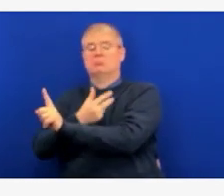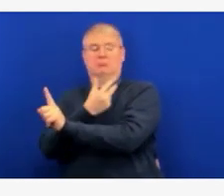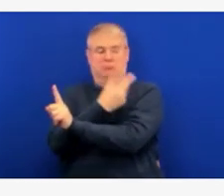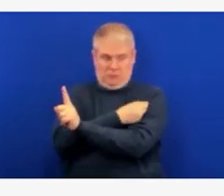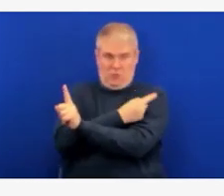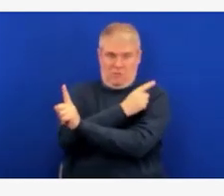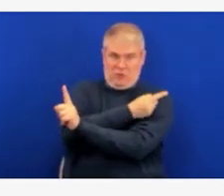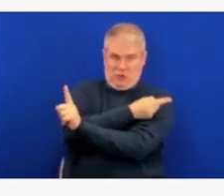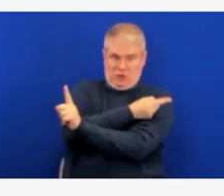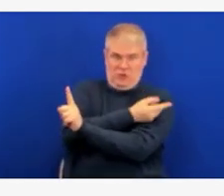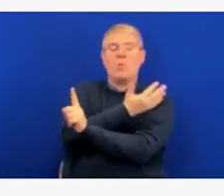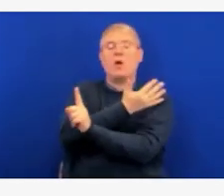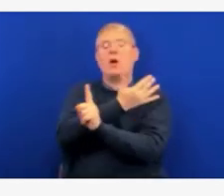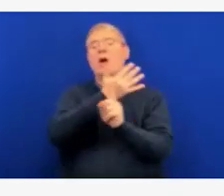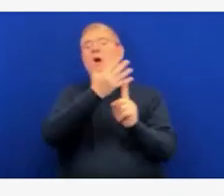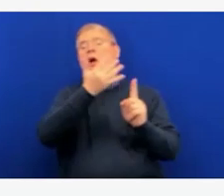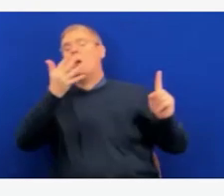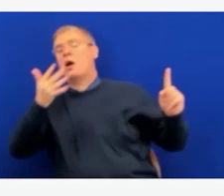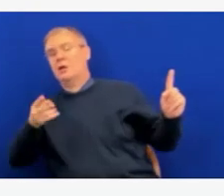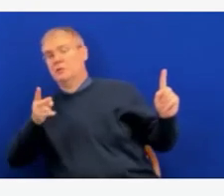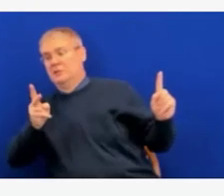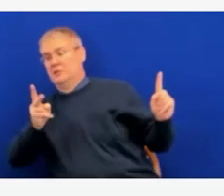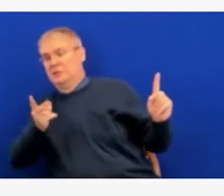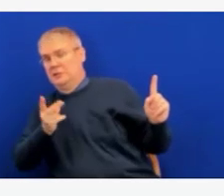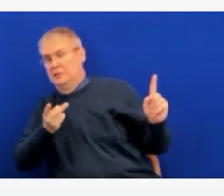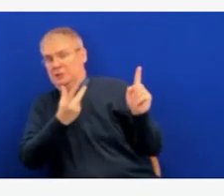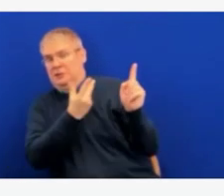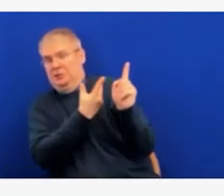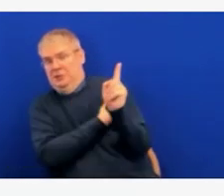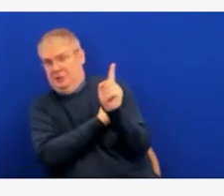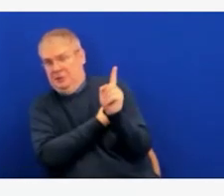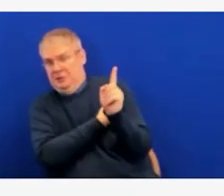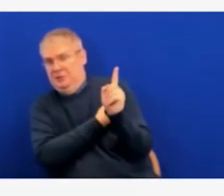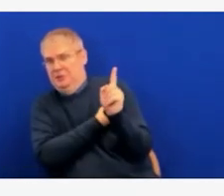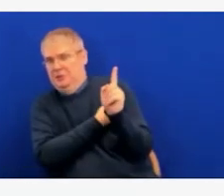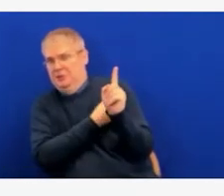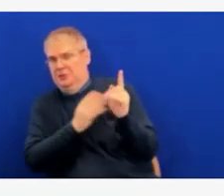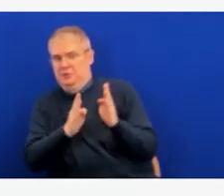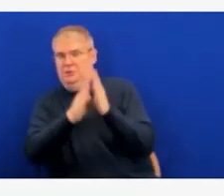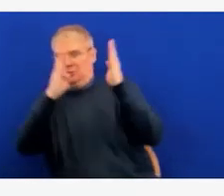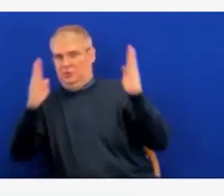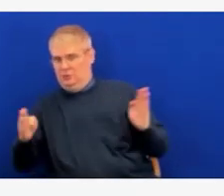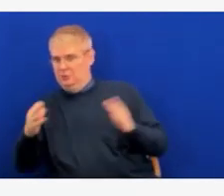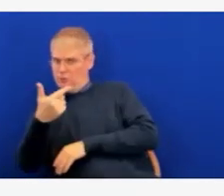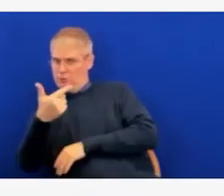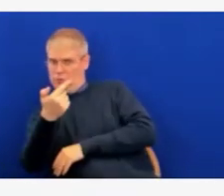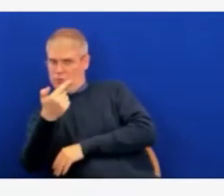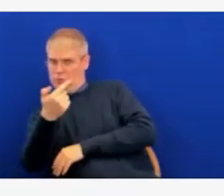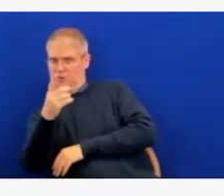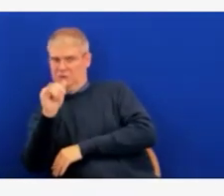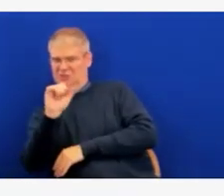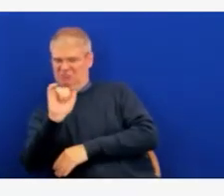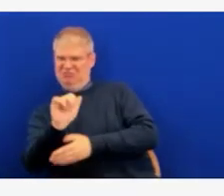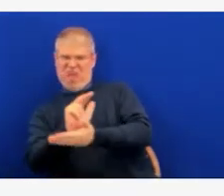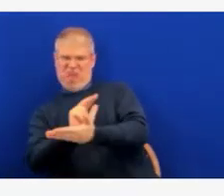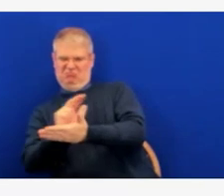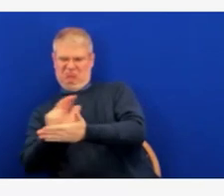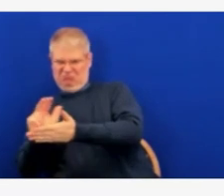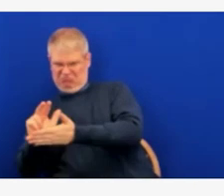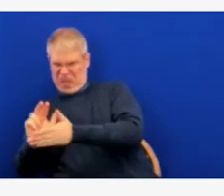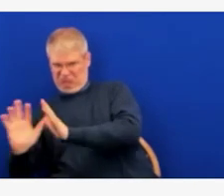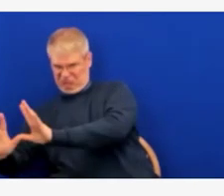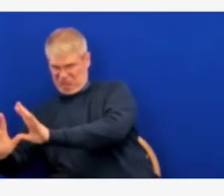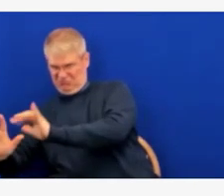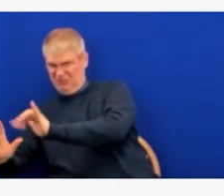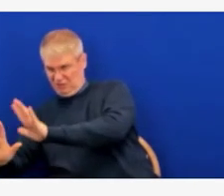formulation and it's a different dose size as well than the vaccine for children 12 and